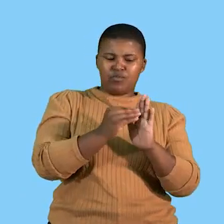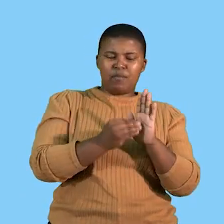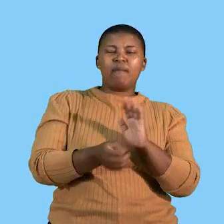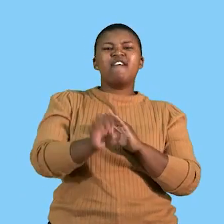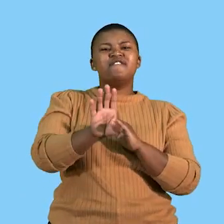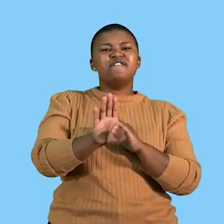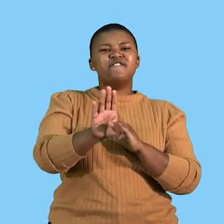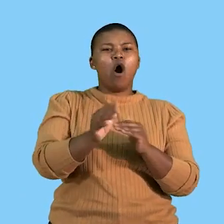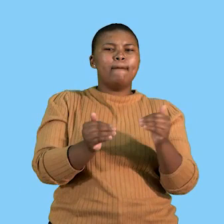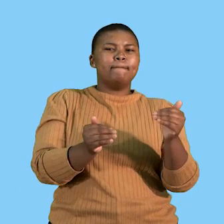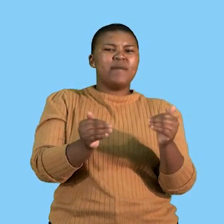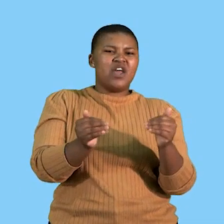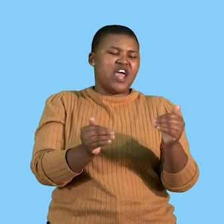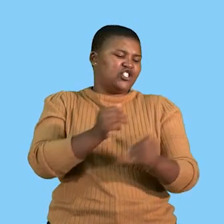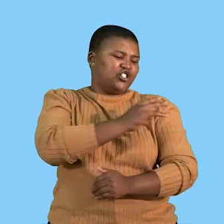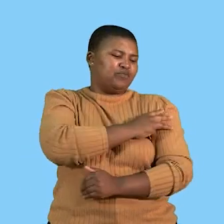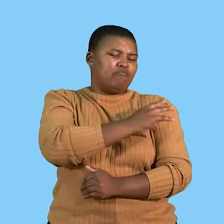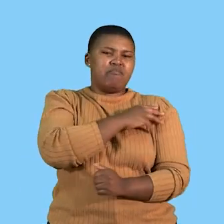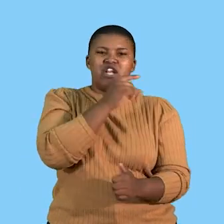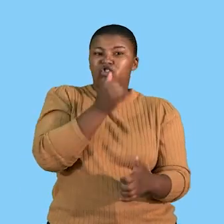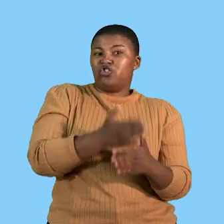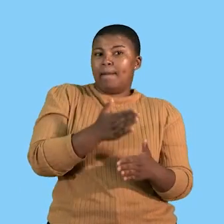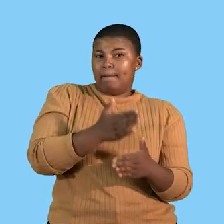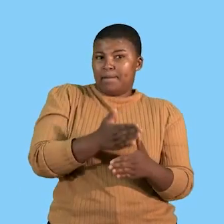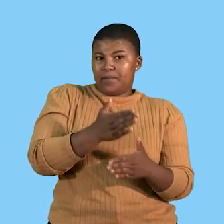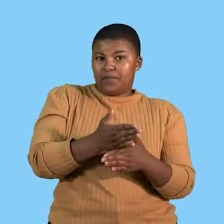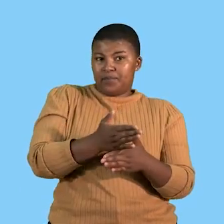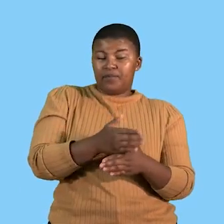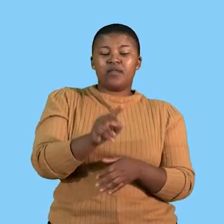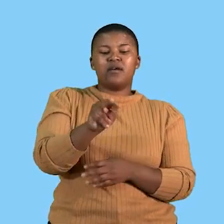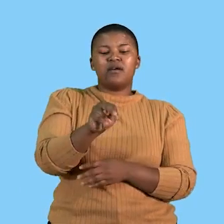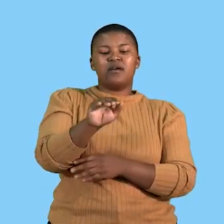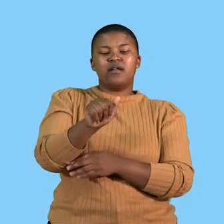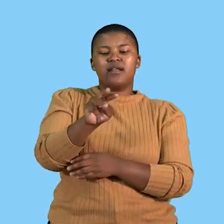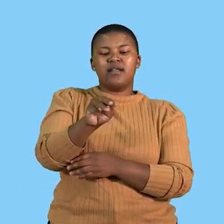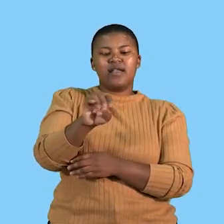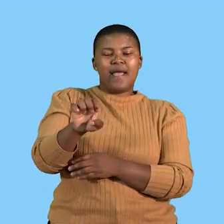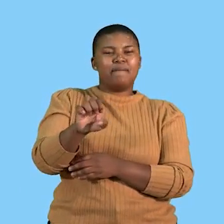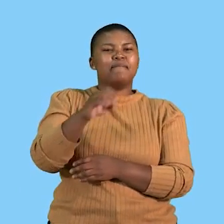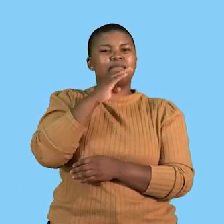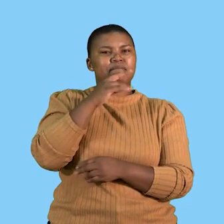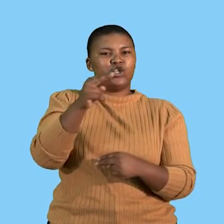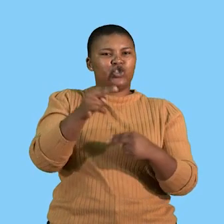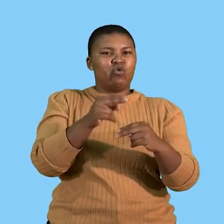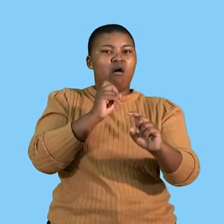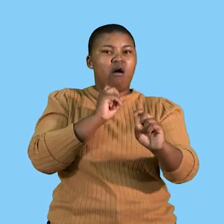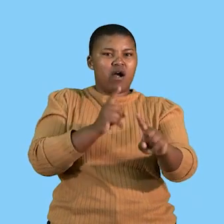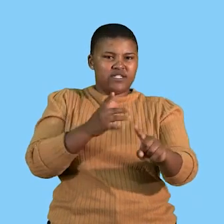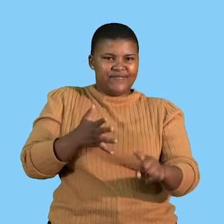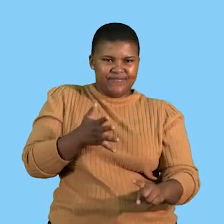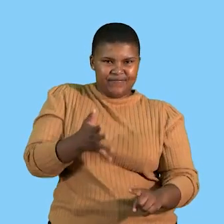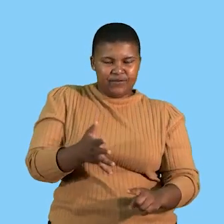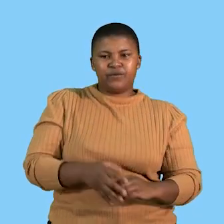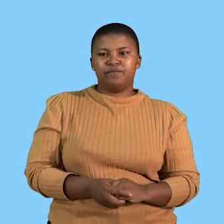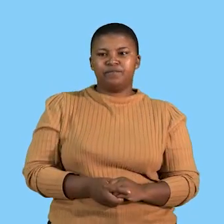name for management tasks. Now when they ask name, you only have to shortly answer the